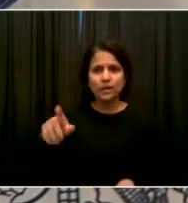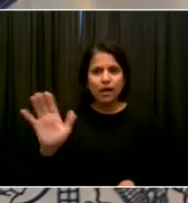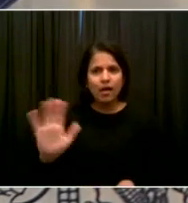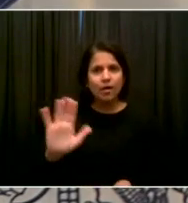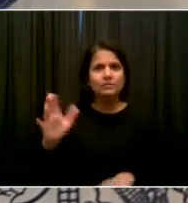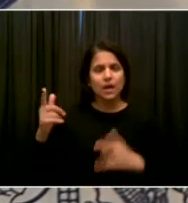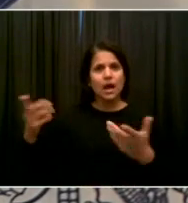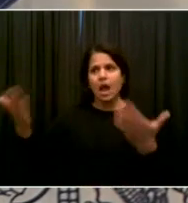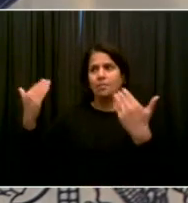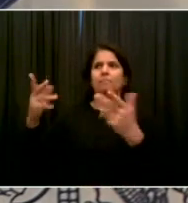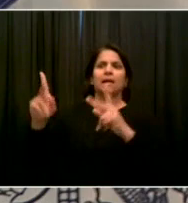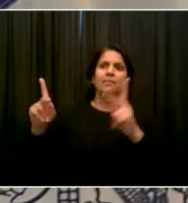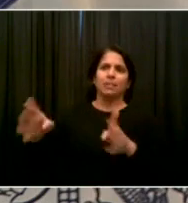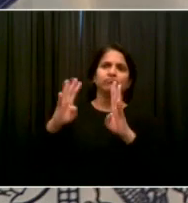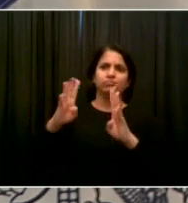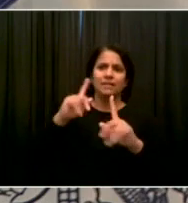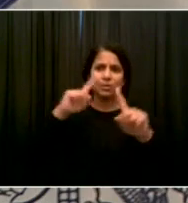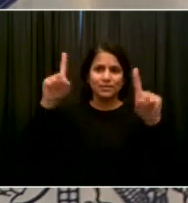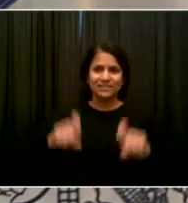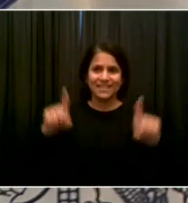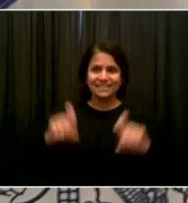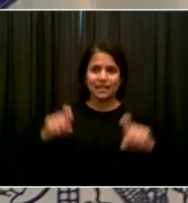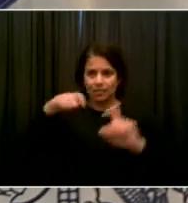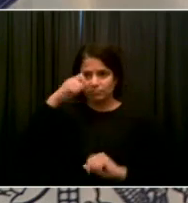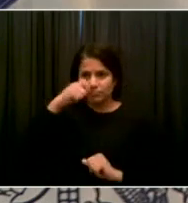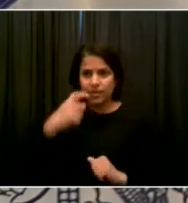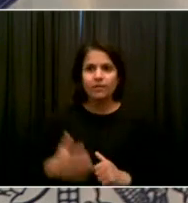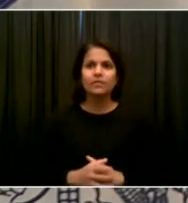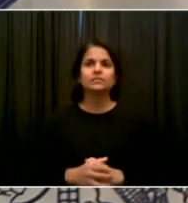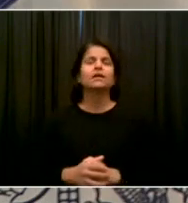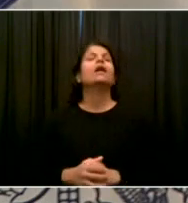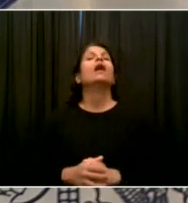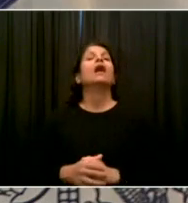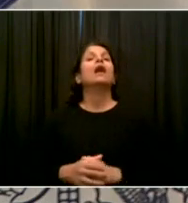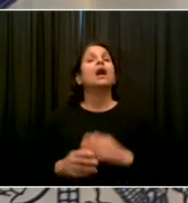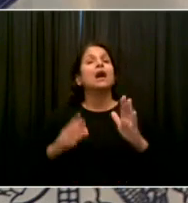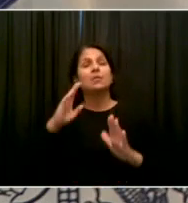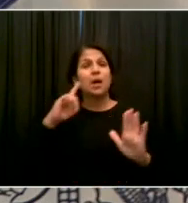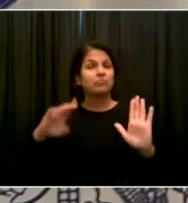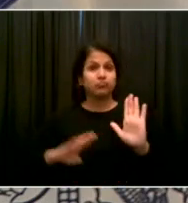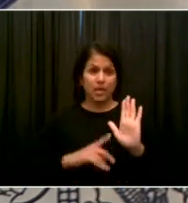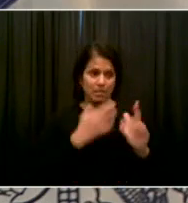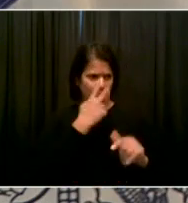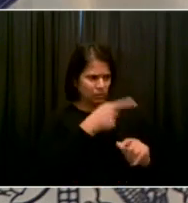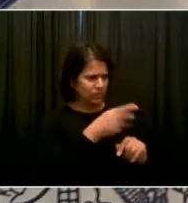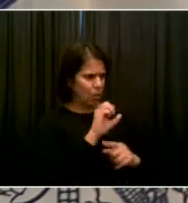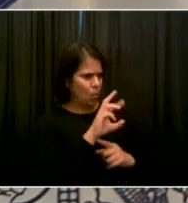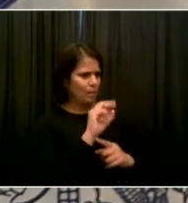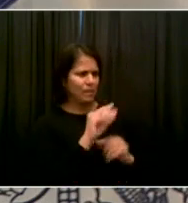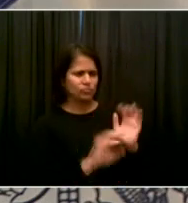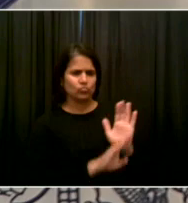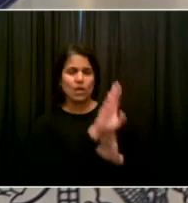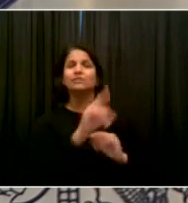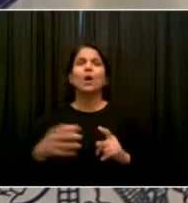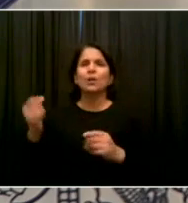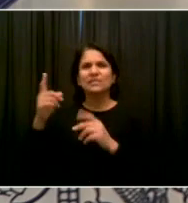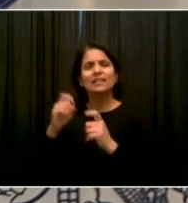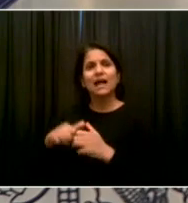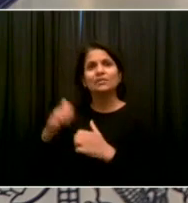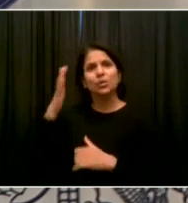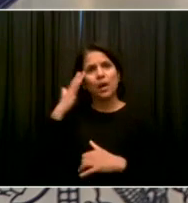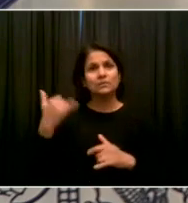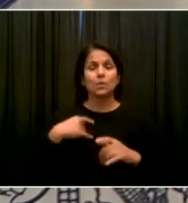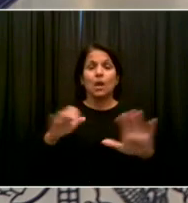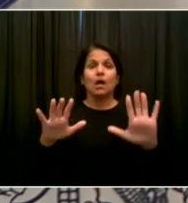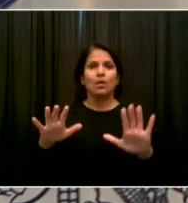surprise in terms of sheer ferocity, then that's on us to quickly rebound, make the adjustments, get the personnel